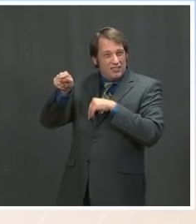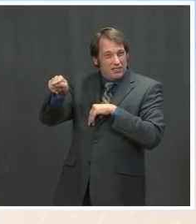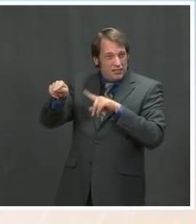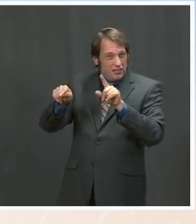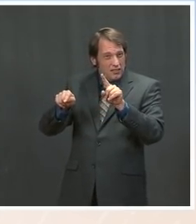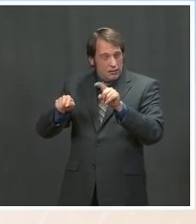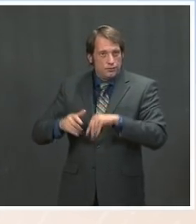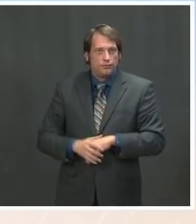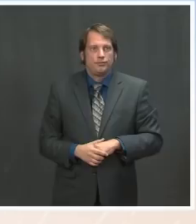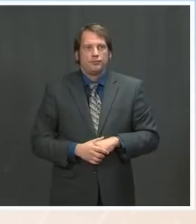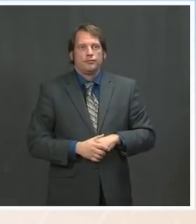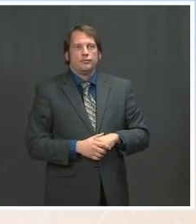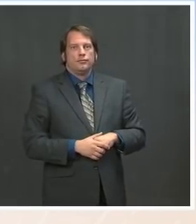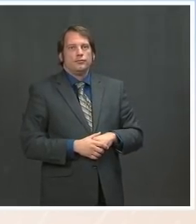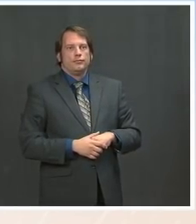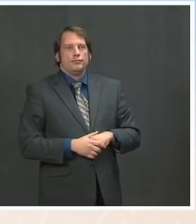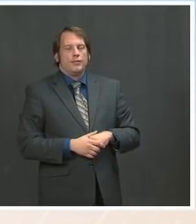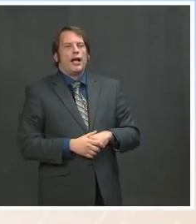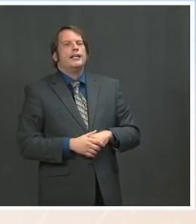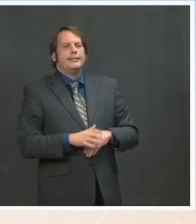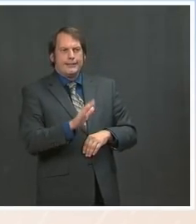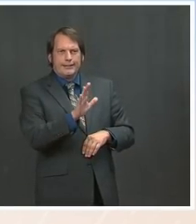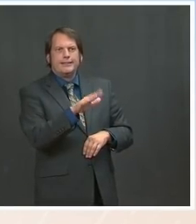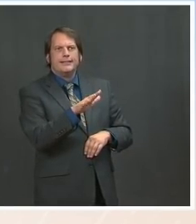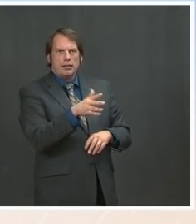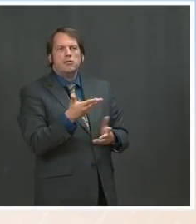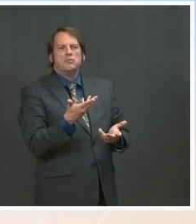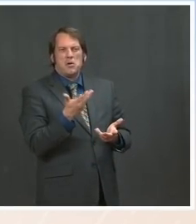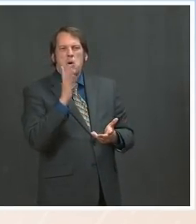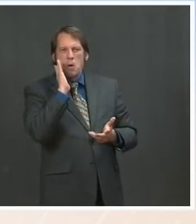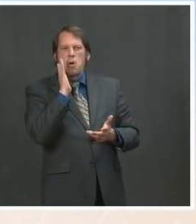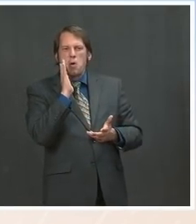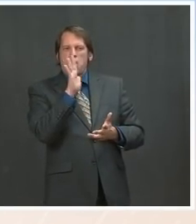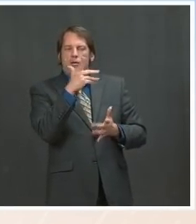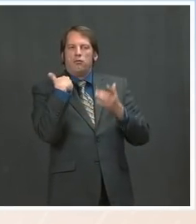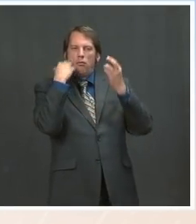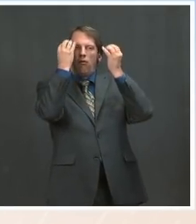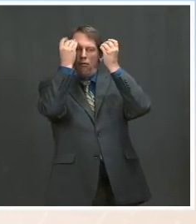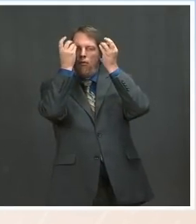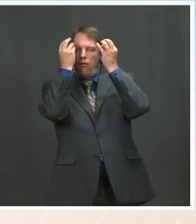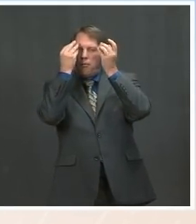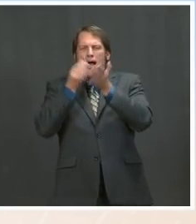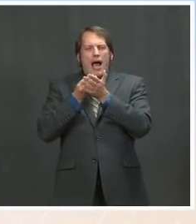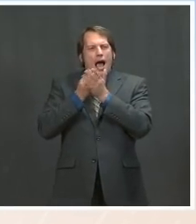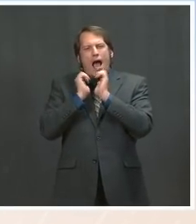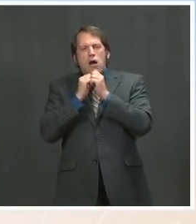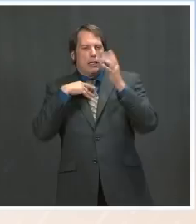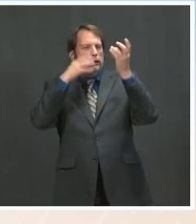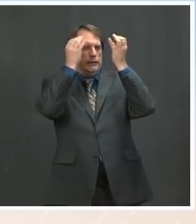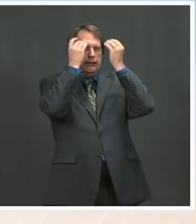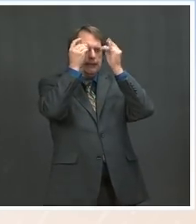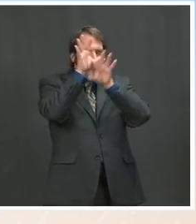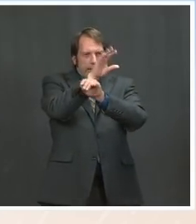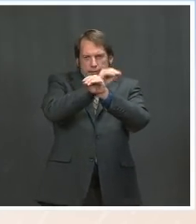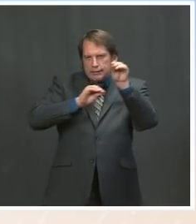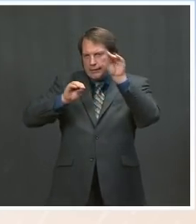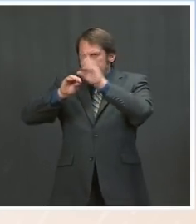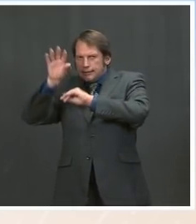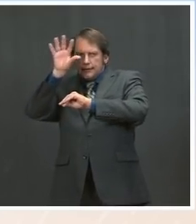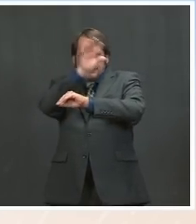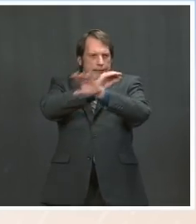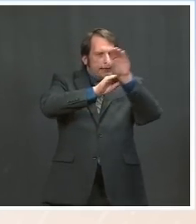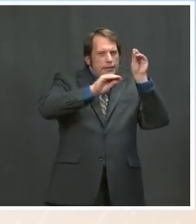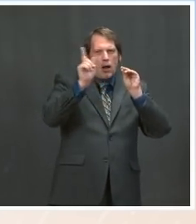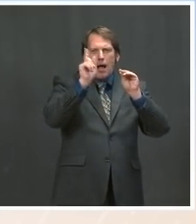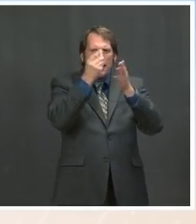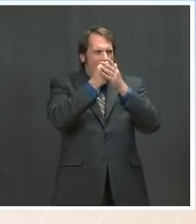considerations of reprogramming funding, which is, of course, a factor internally. But I'm not aware of an intention to request additional